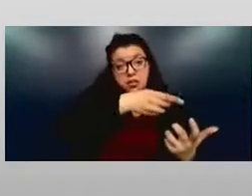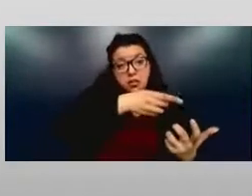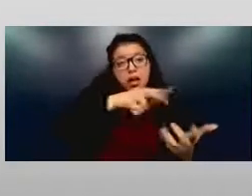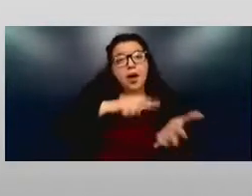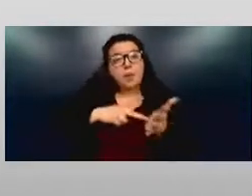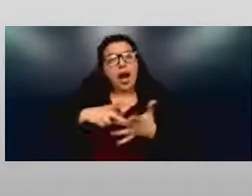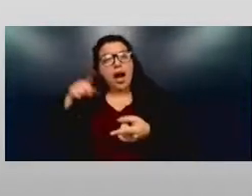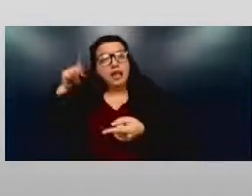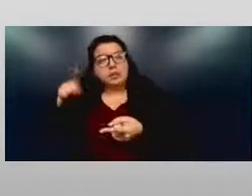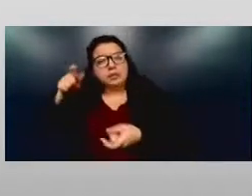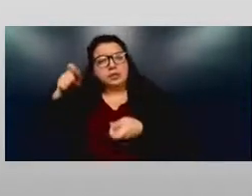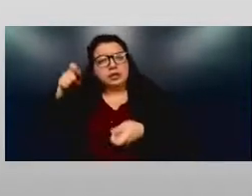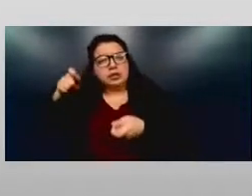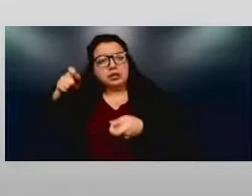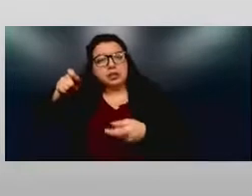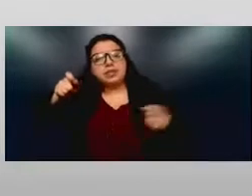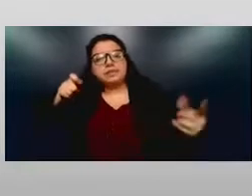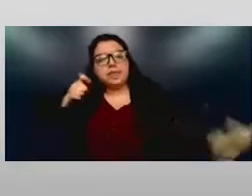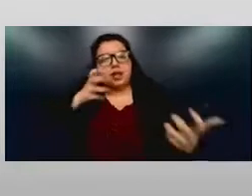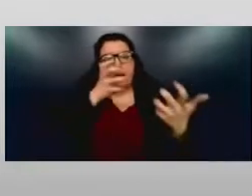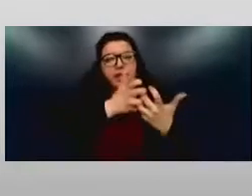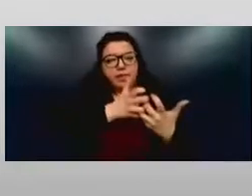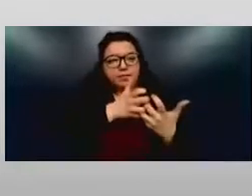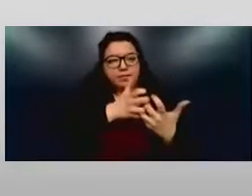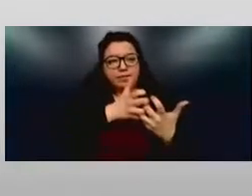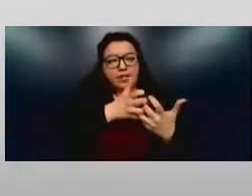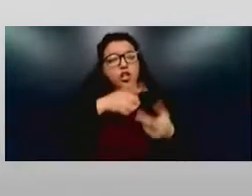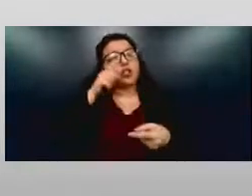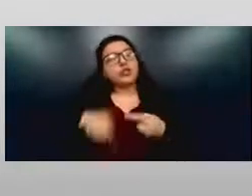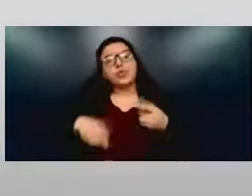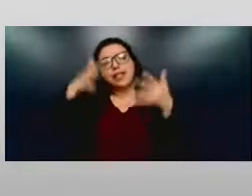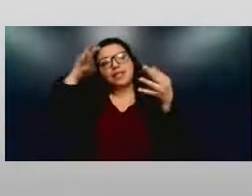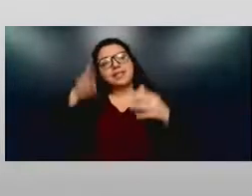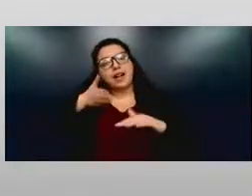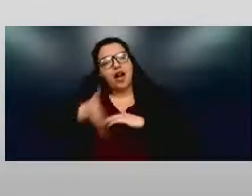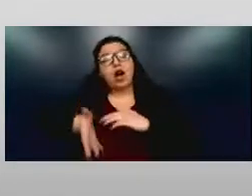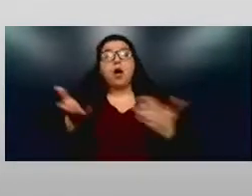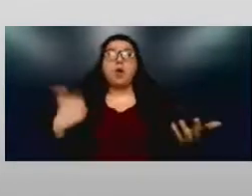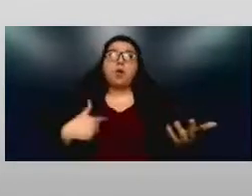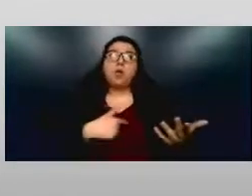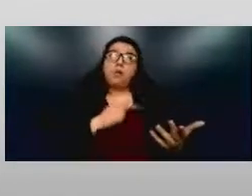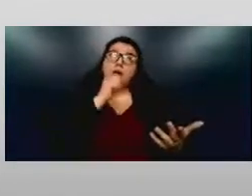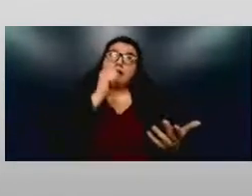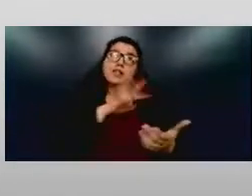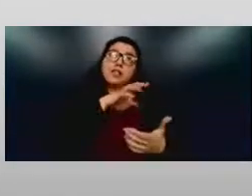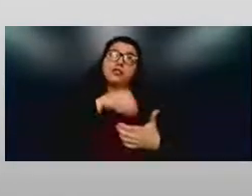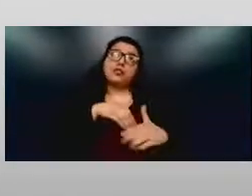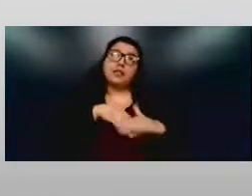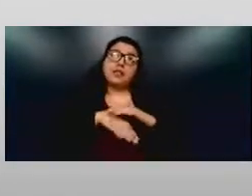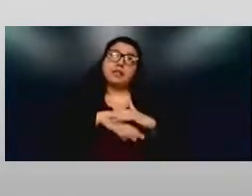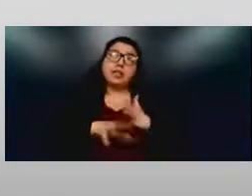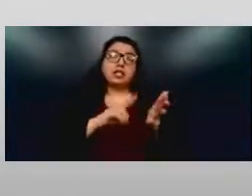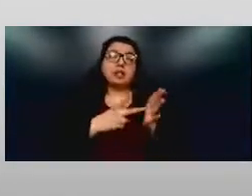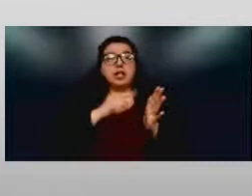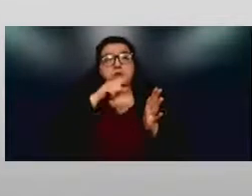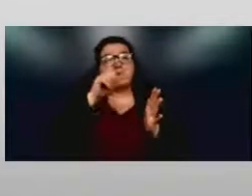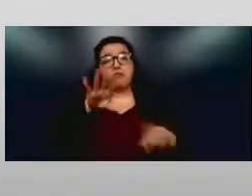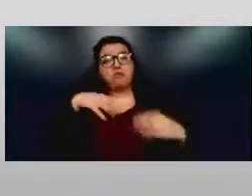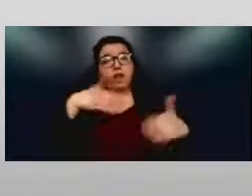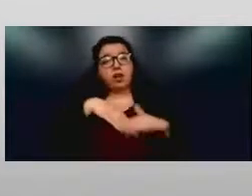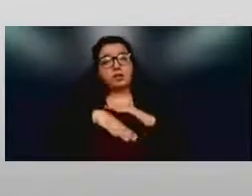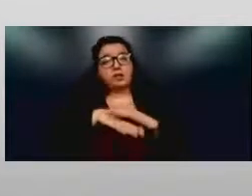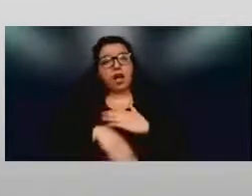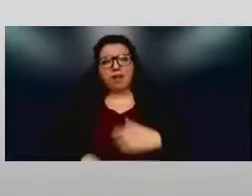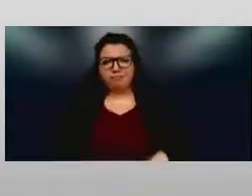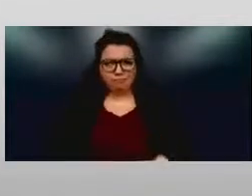grants. We re-budget and just make that case. You can't decide that after that. Well, we didn't budget for accessibility. And so, we don't need to provide it. It doesn't work that